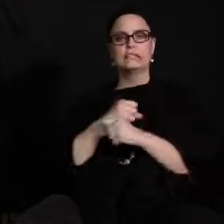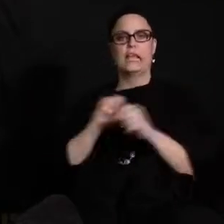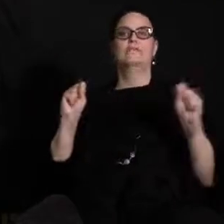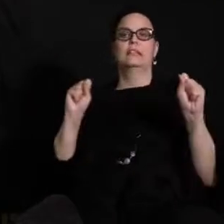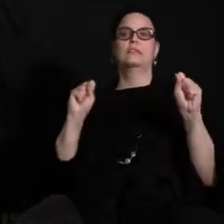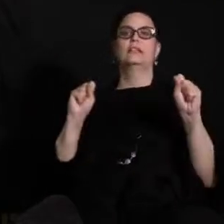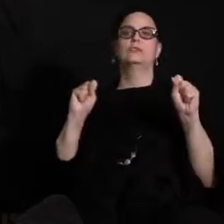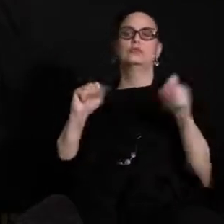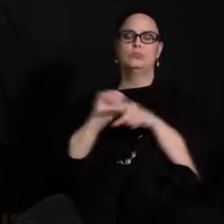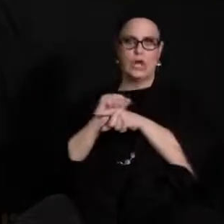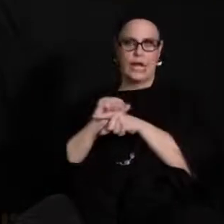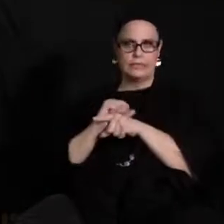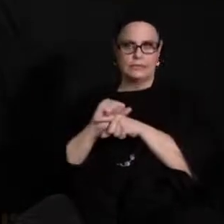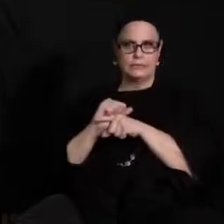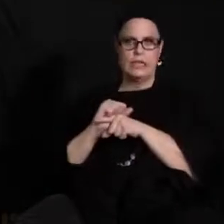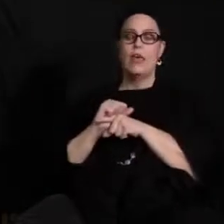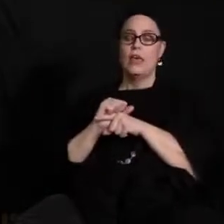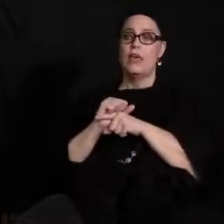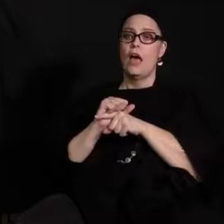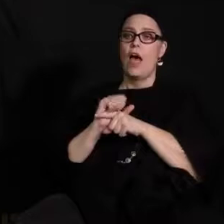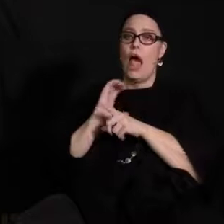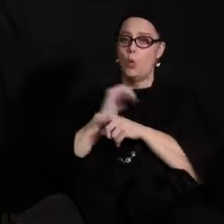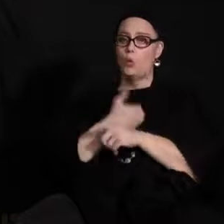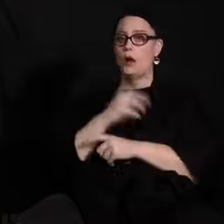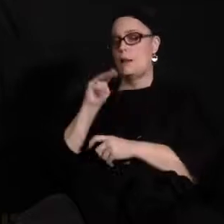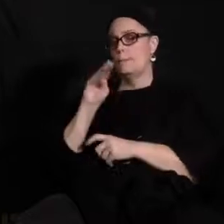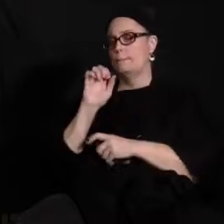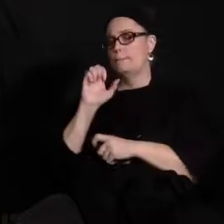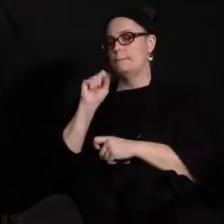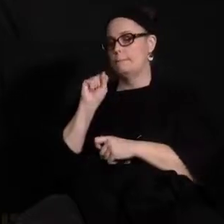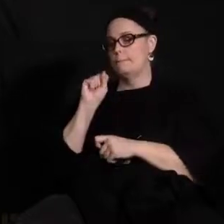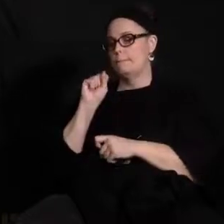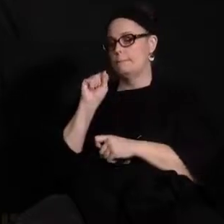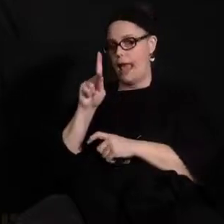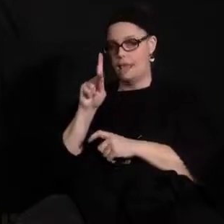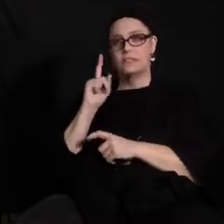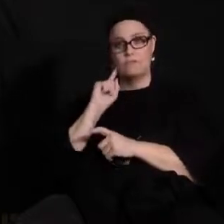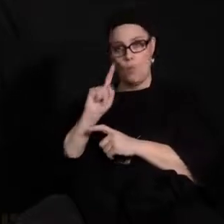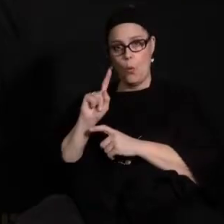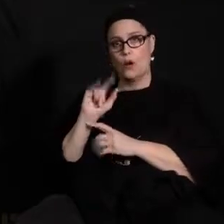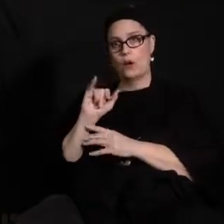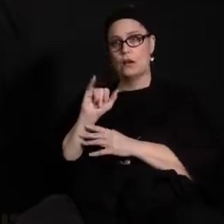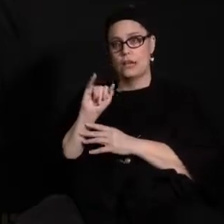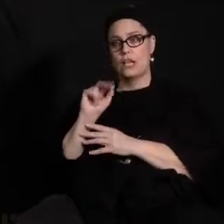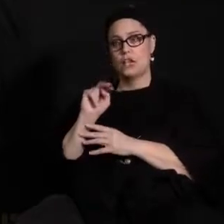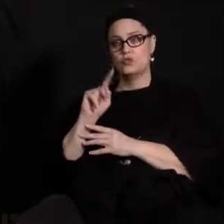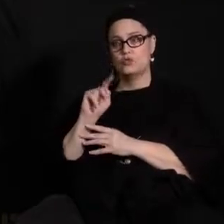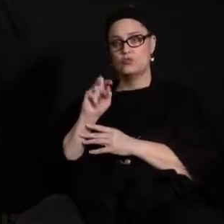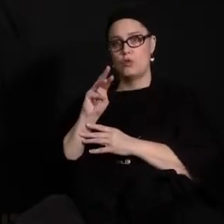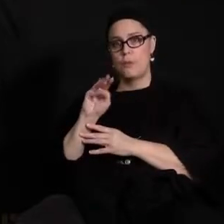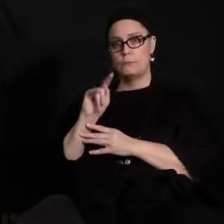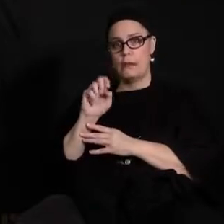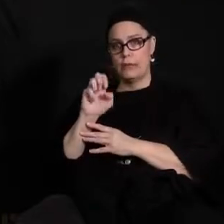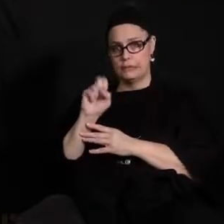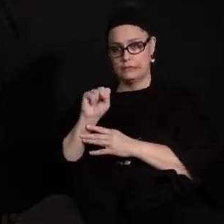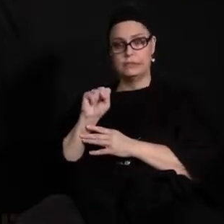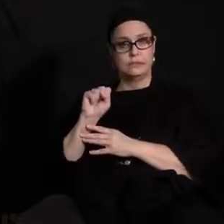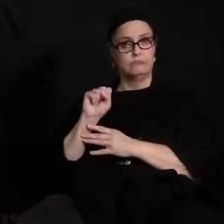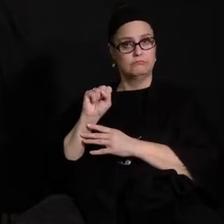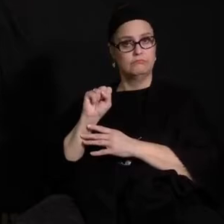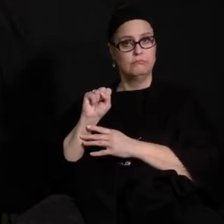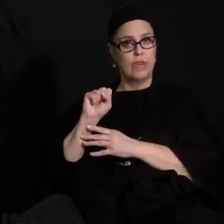thus far so the masks for the instruments have arrived and instructors are exploring how to make the best use of them